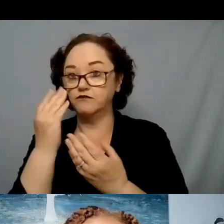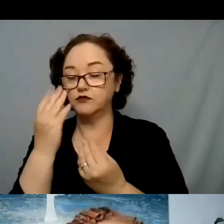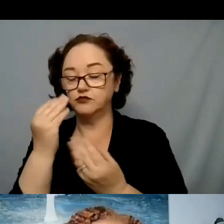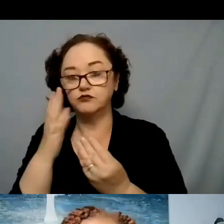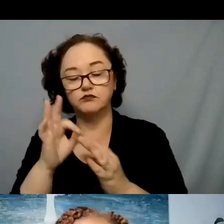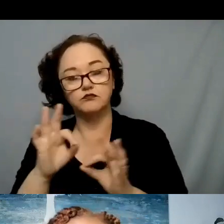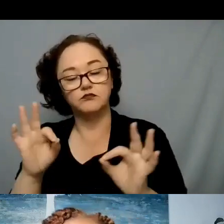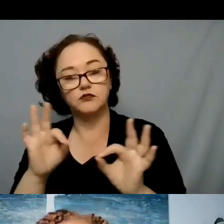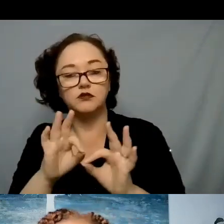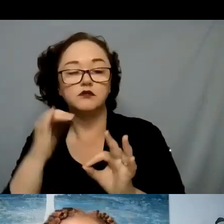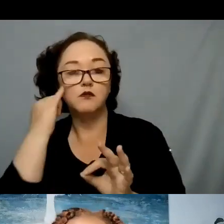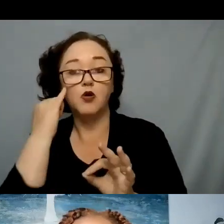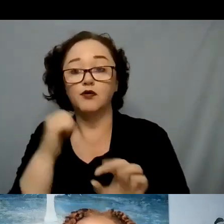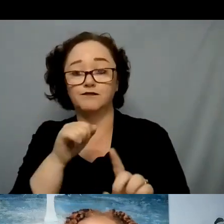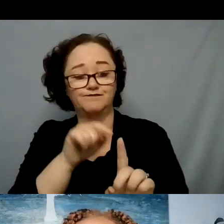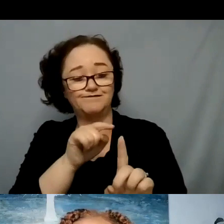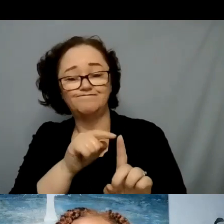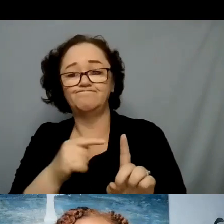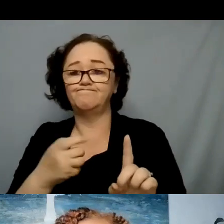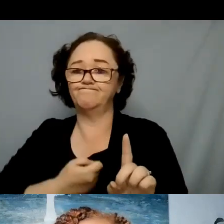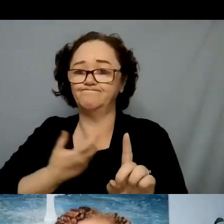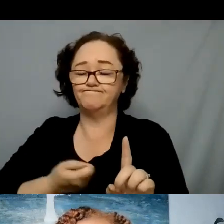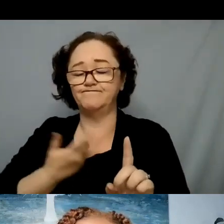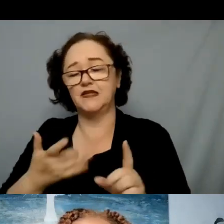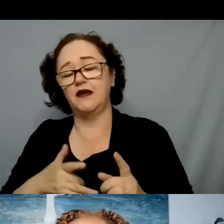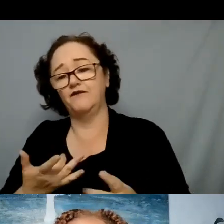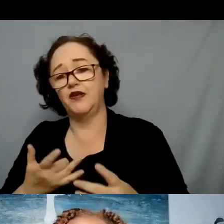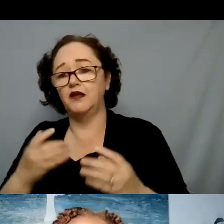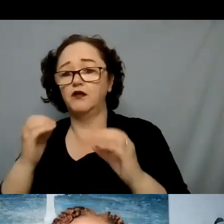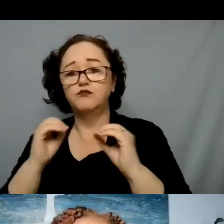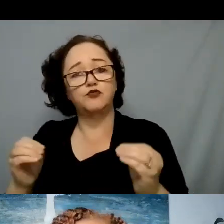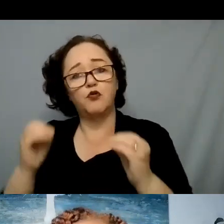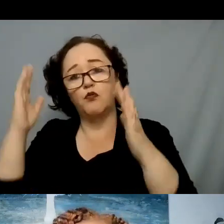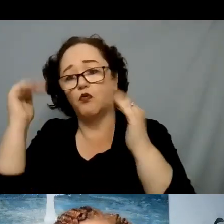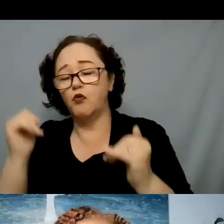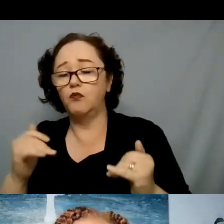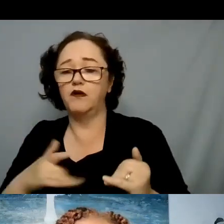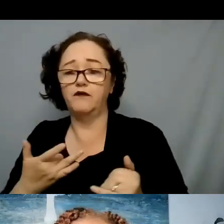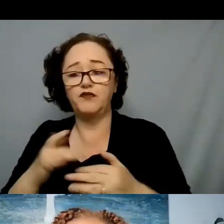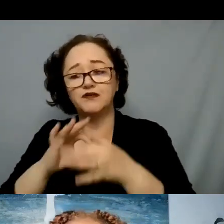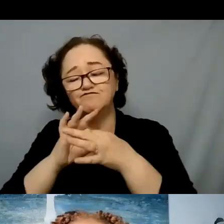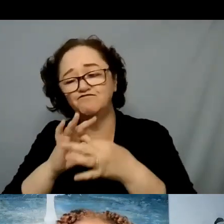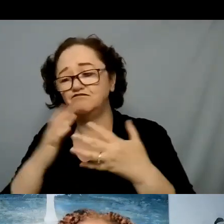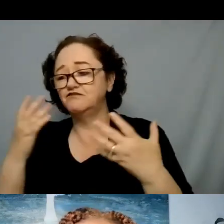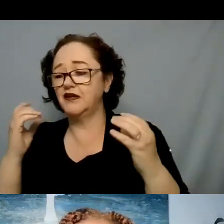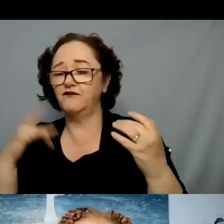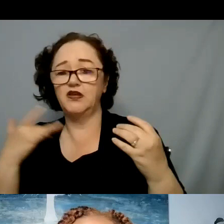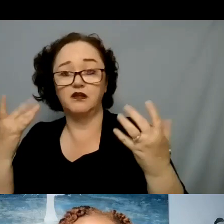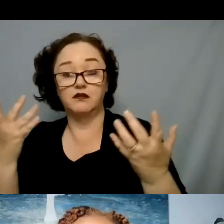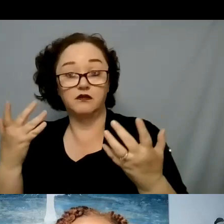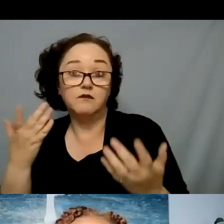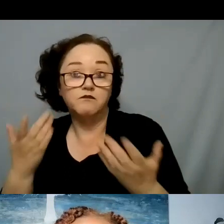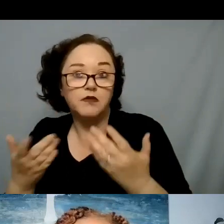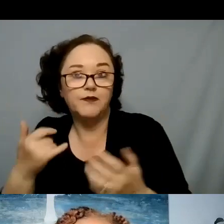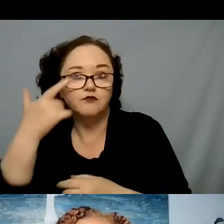feeling hopeless and helpless and they're not feeling connected, they've experienced a trauma maybe even at school,